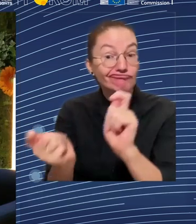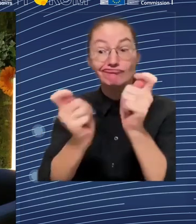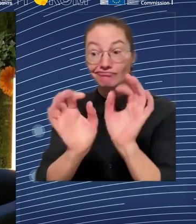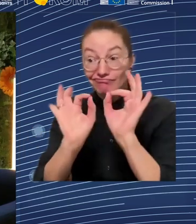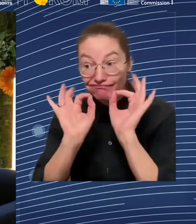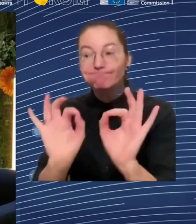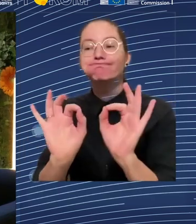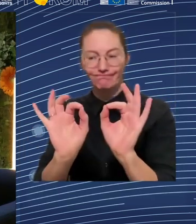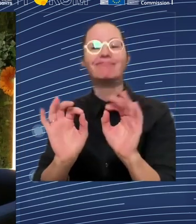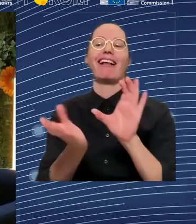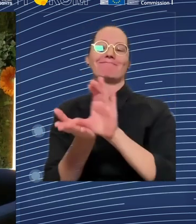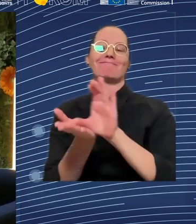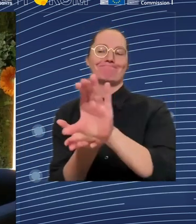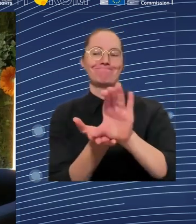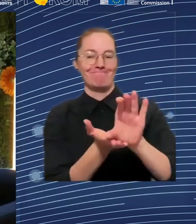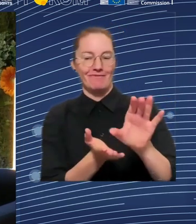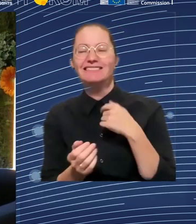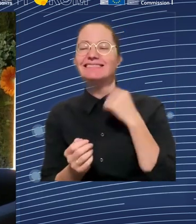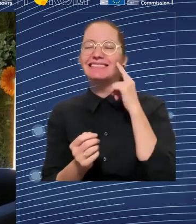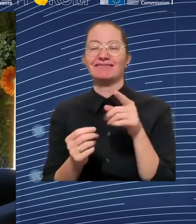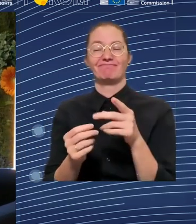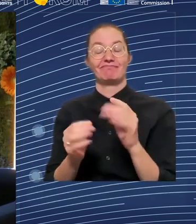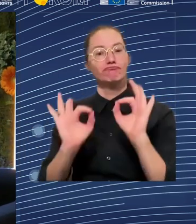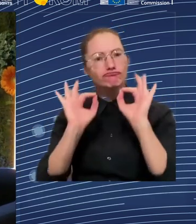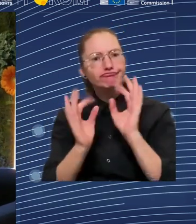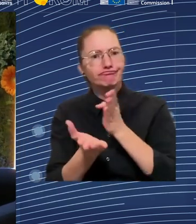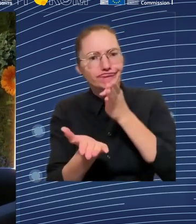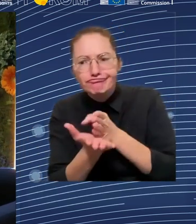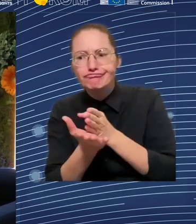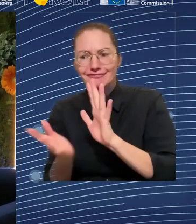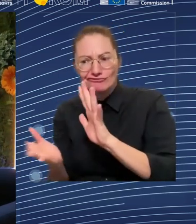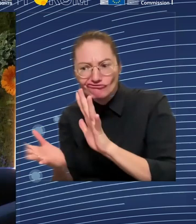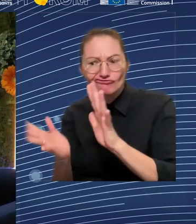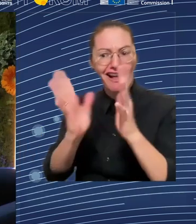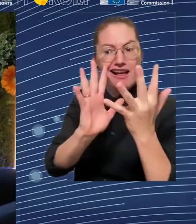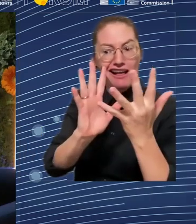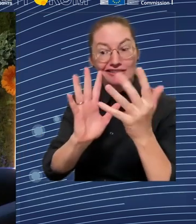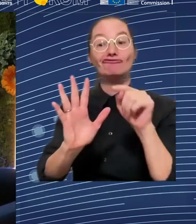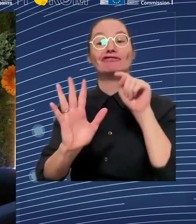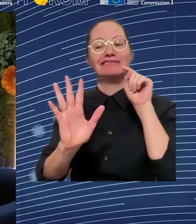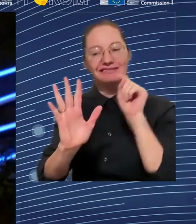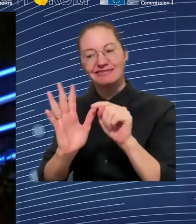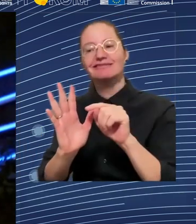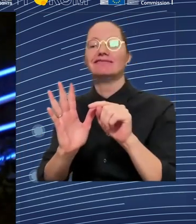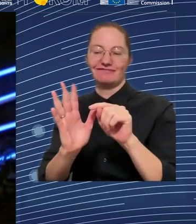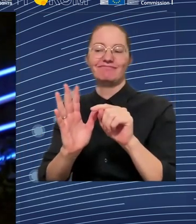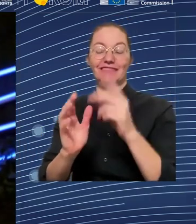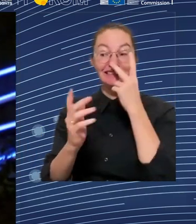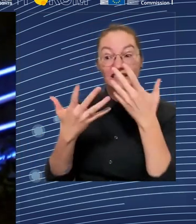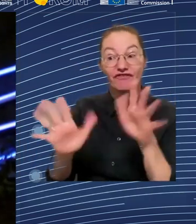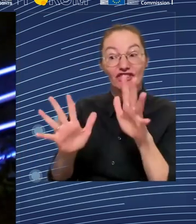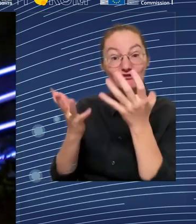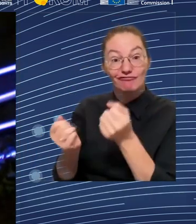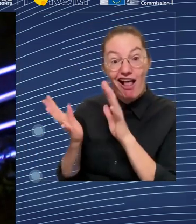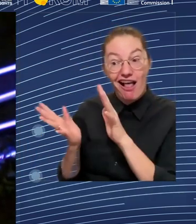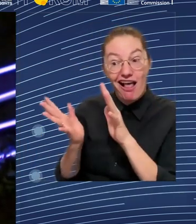have to deal with a complaint, and then you'd have ordinary, monotonous work, and then you'd have to deal with the high touch personal stuff. If the content of jobs,